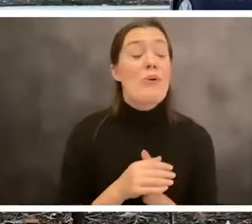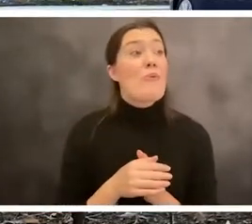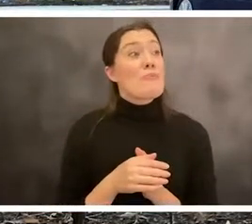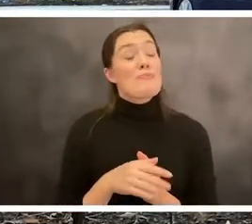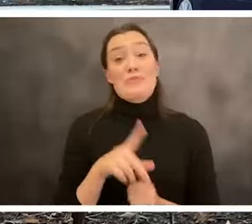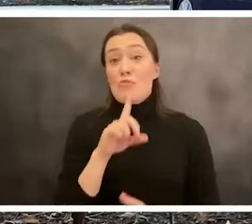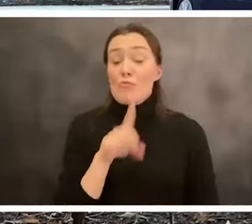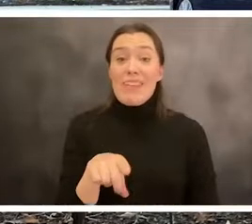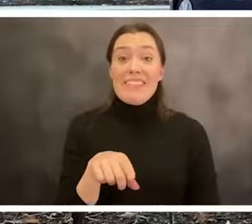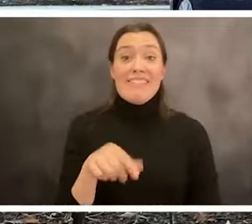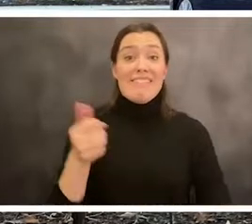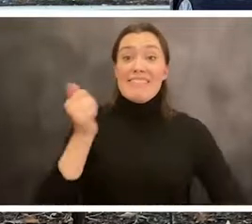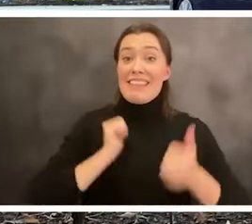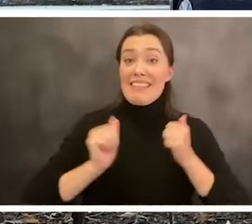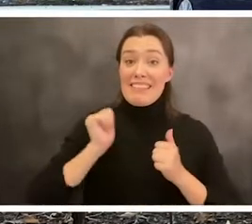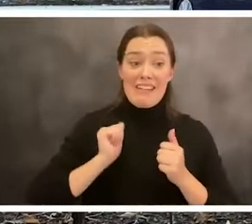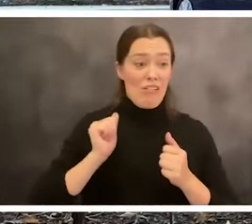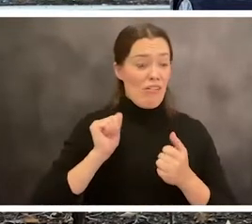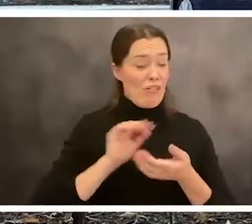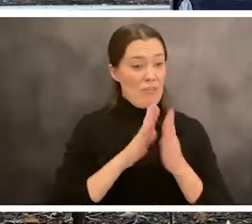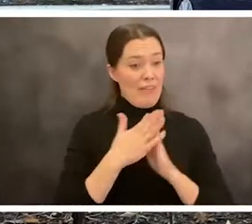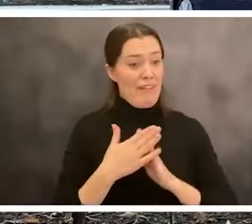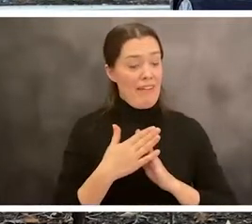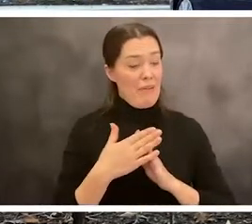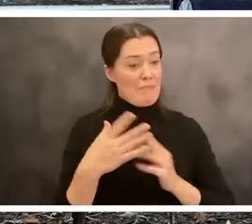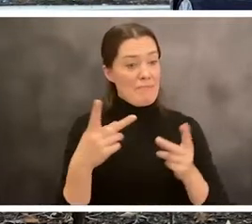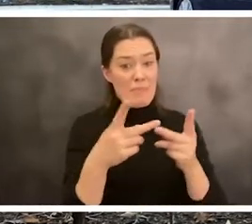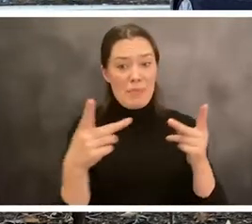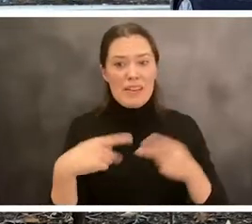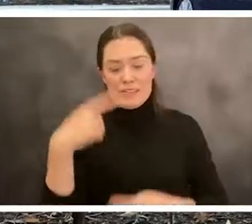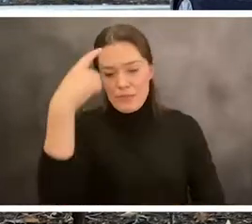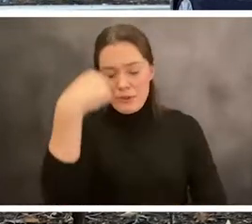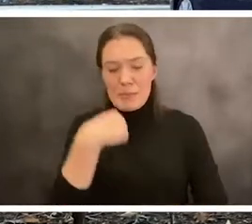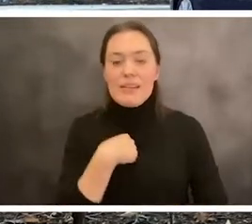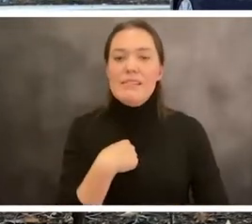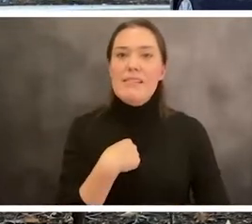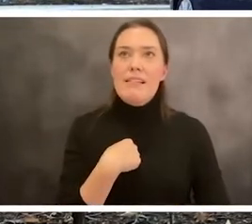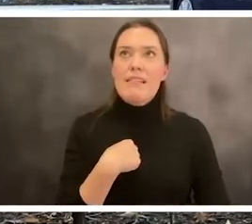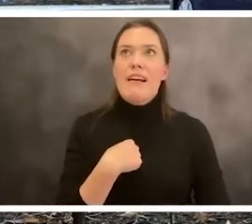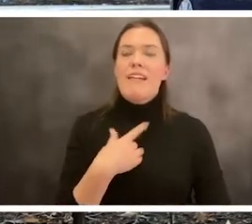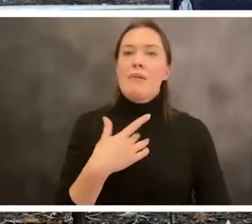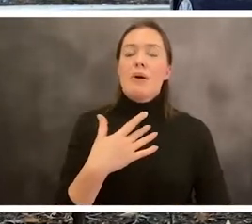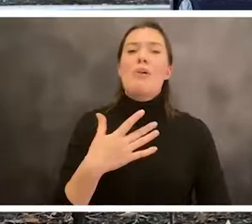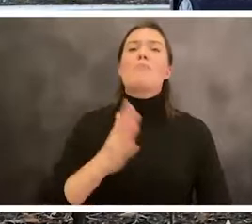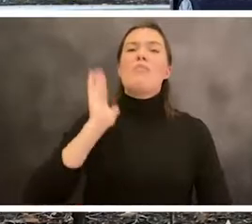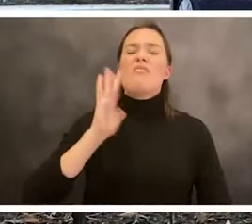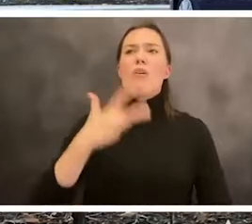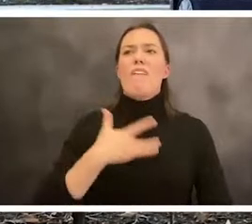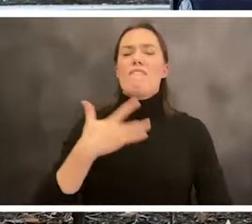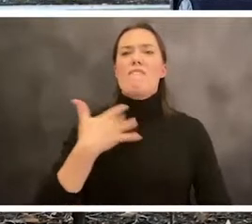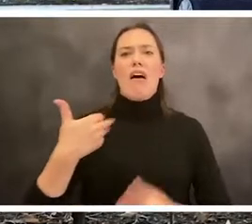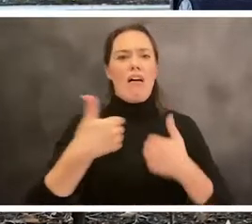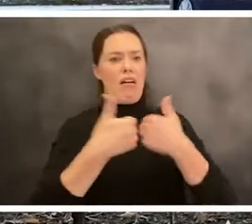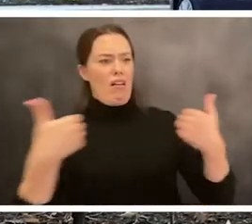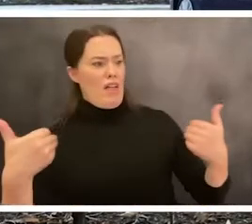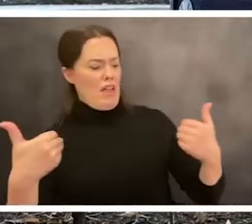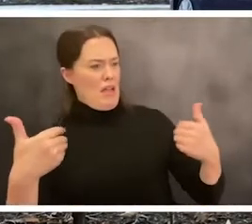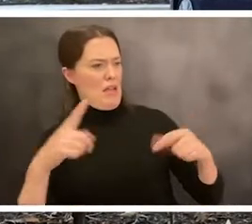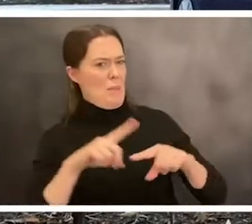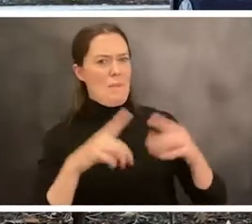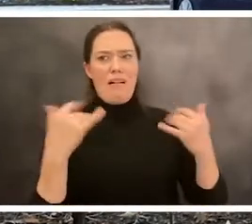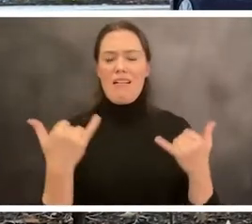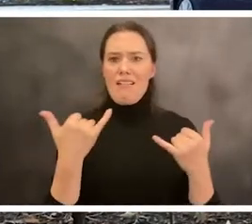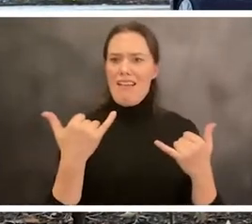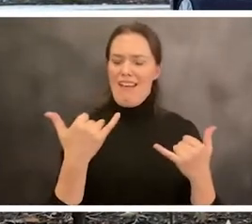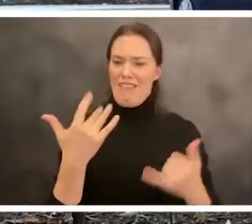McCarter became, uh, place that I felt even as an outsider and as, as a community member, very much